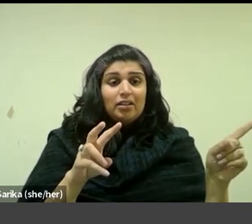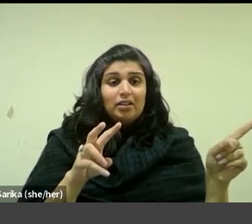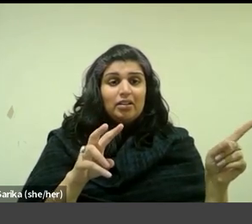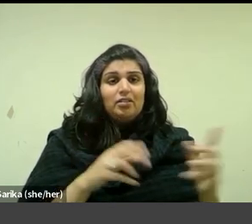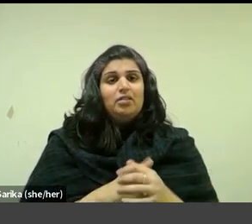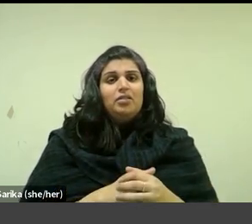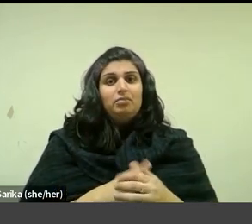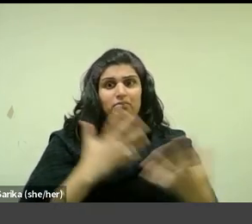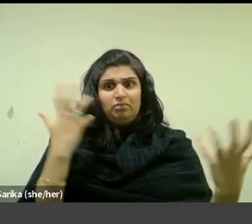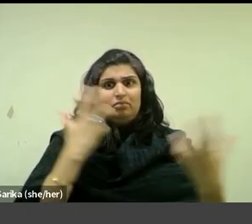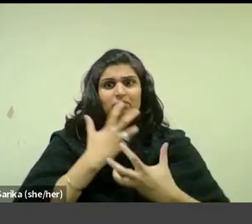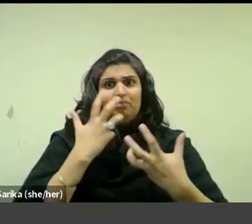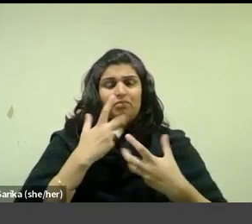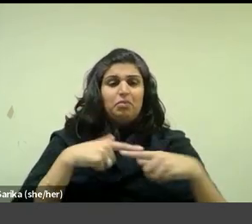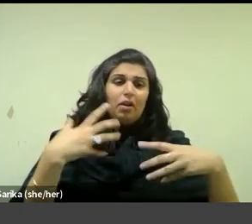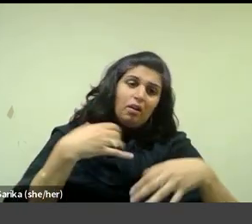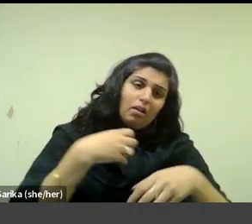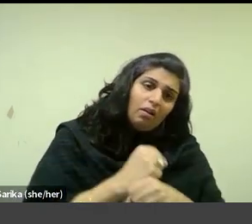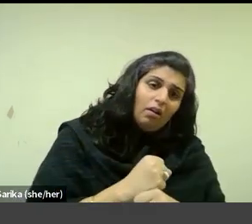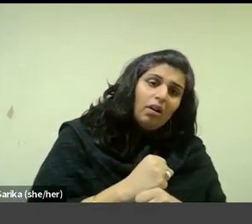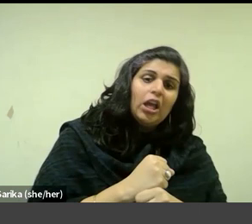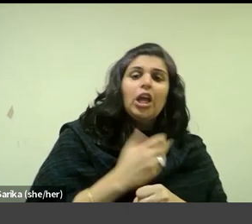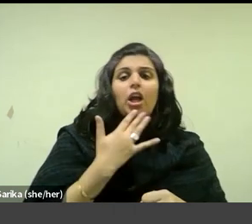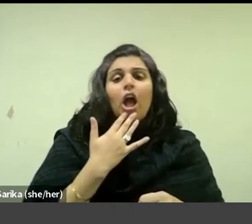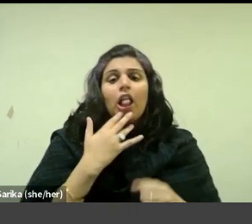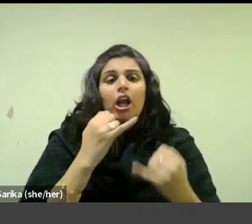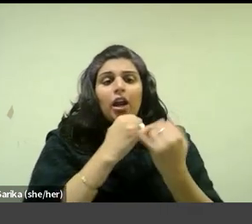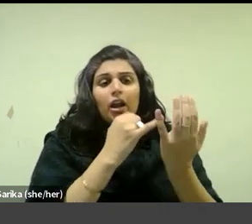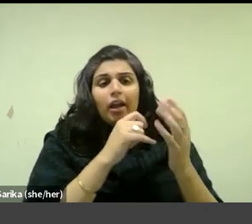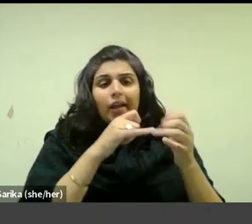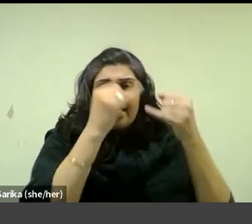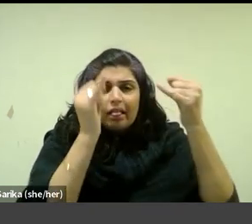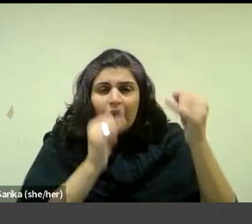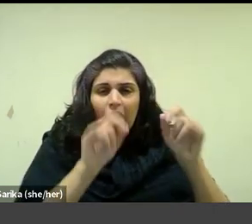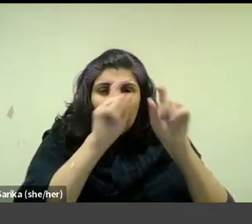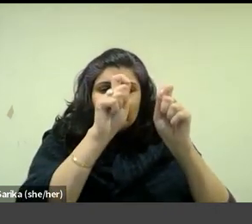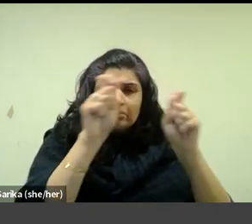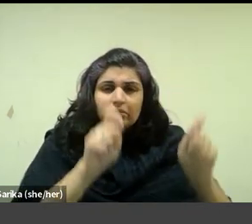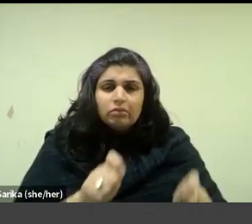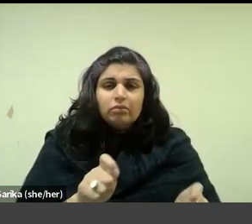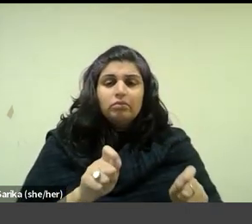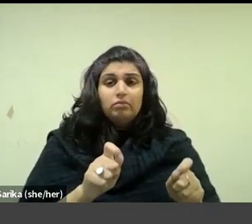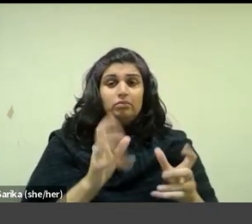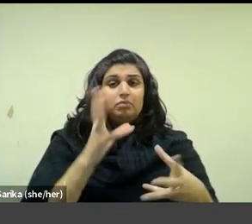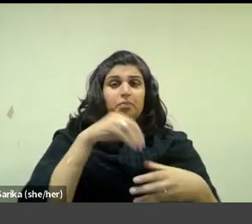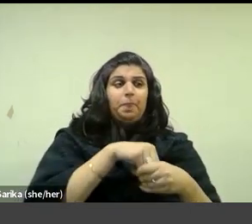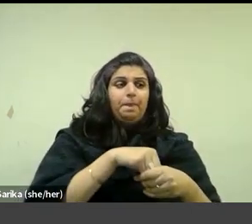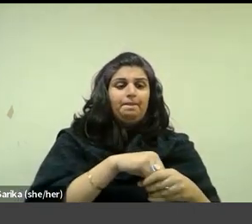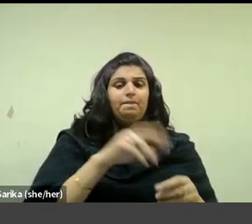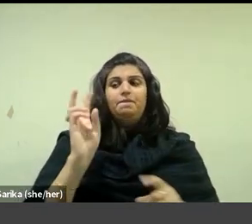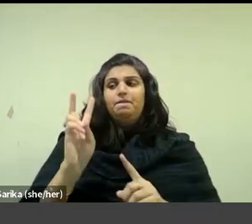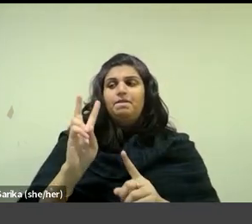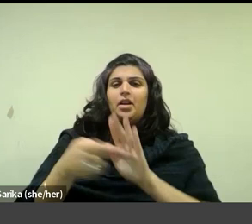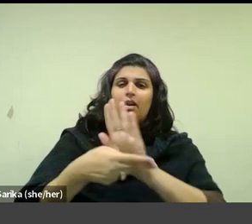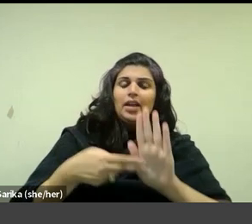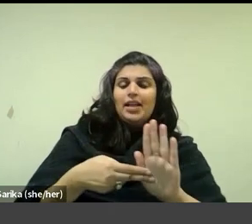summary conjugations of colour and line, affirmed Vuillard as an intimist with a delicious sense of